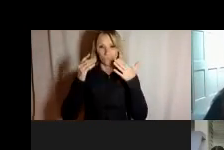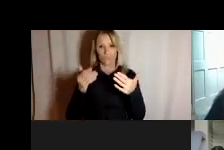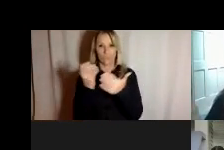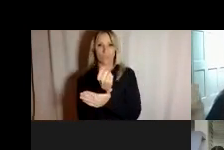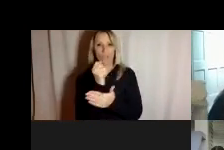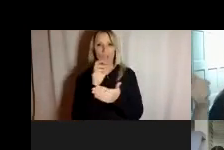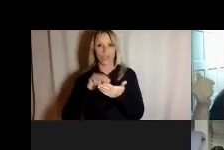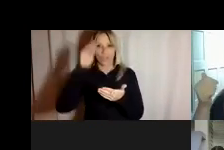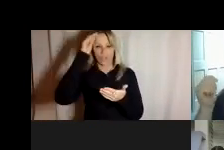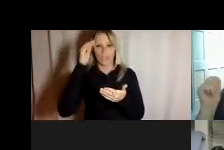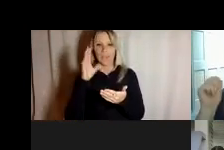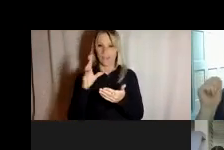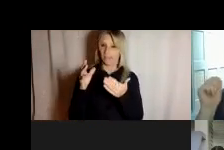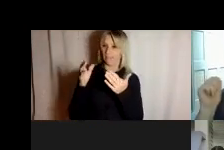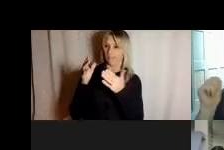their education